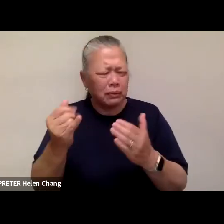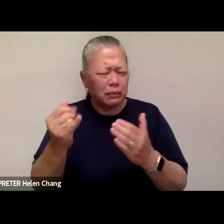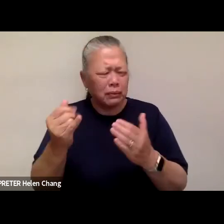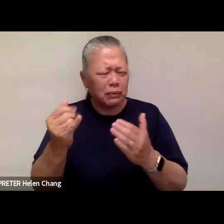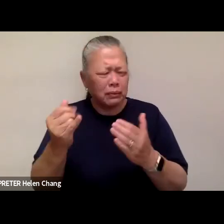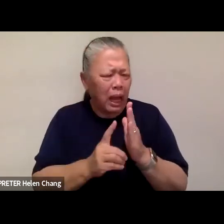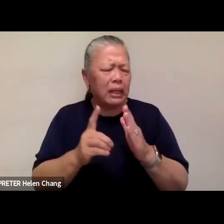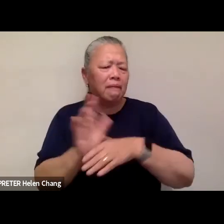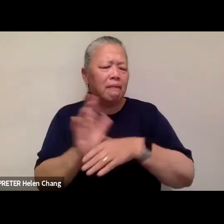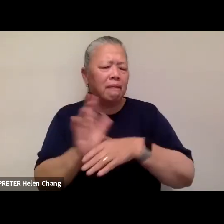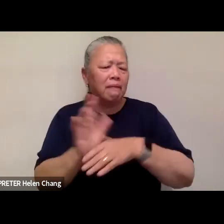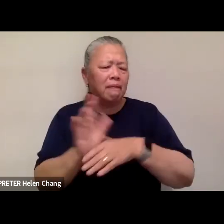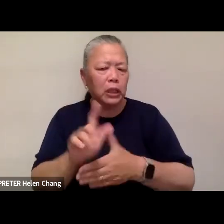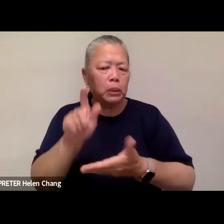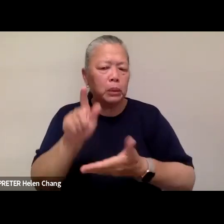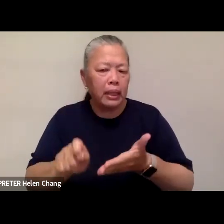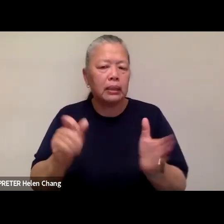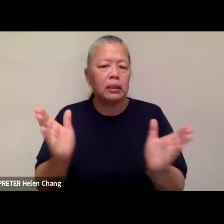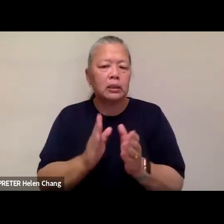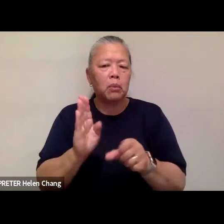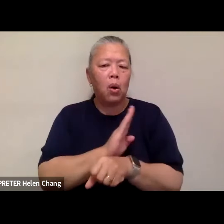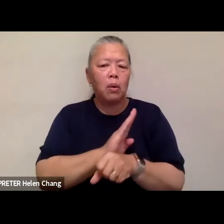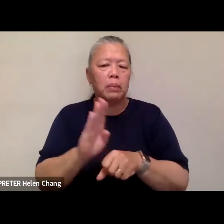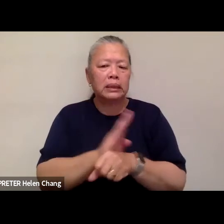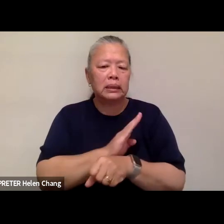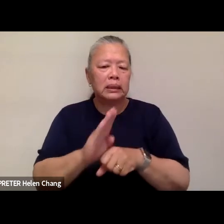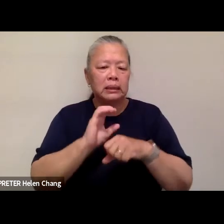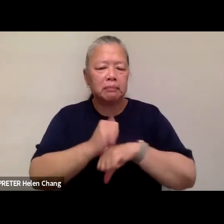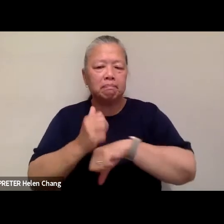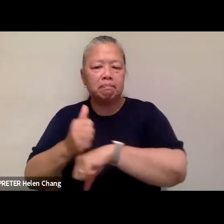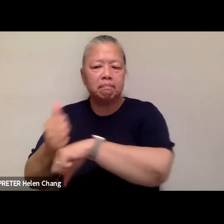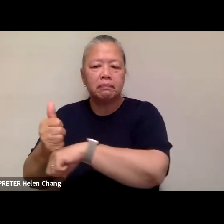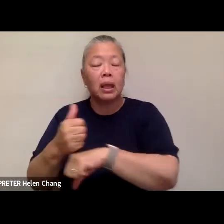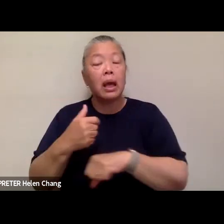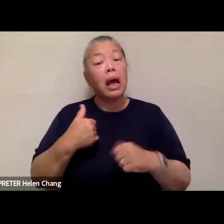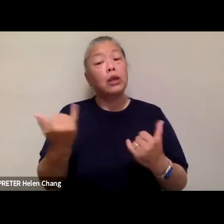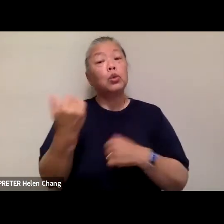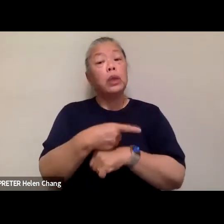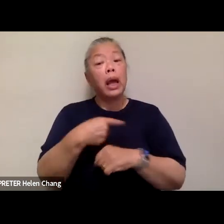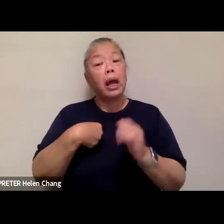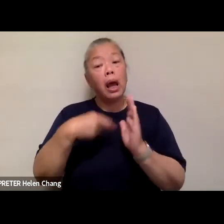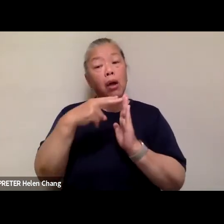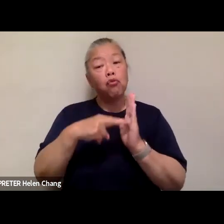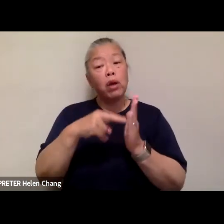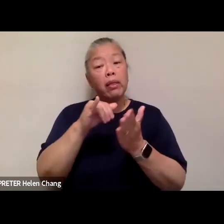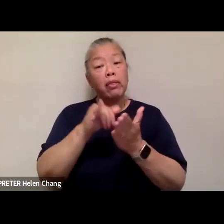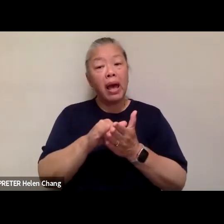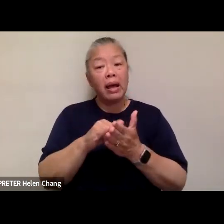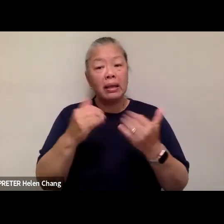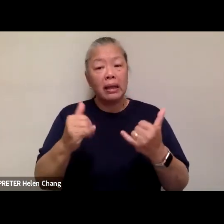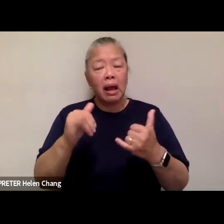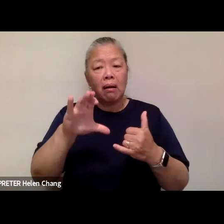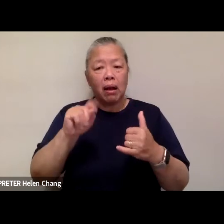writing, and small business entrepreneurship. And I read today that the Now Cut Fruit